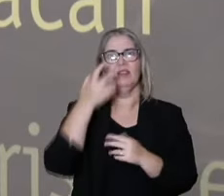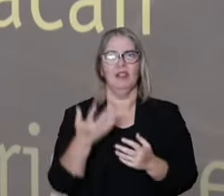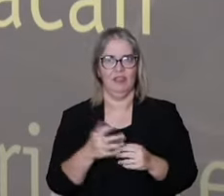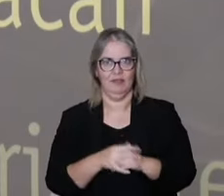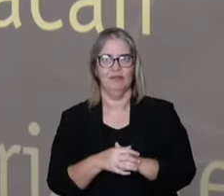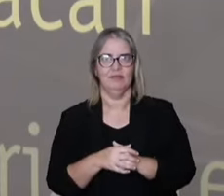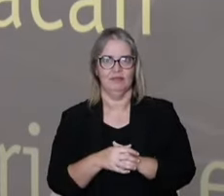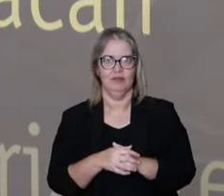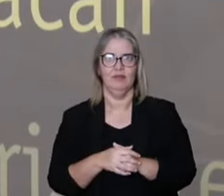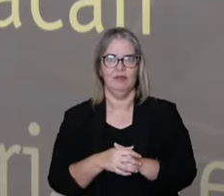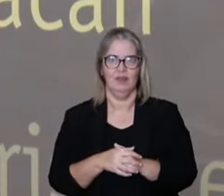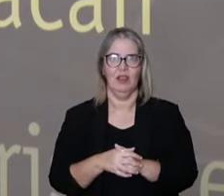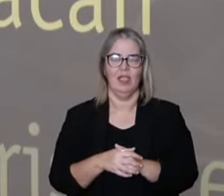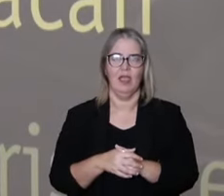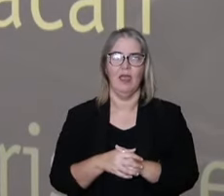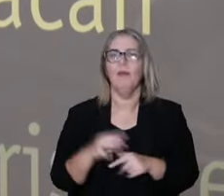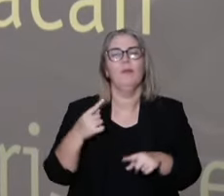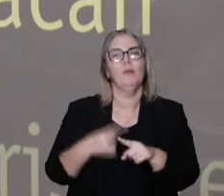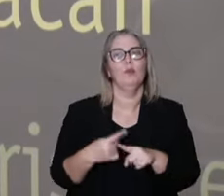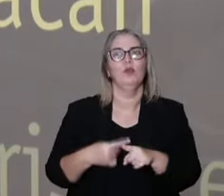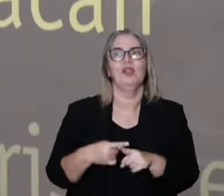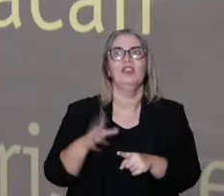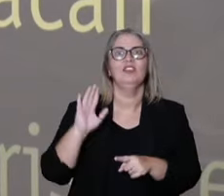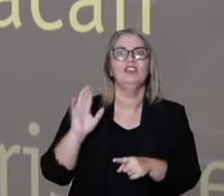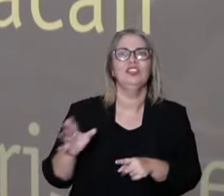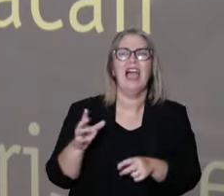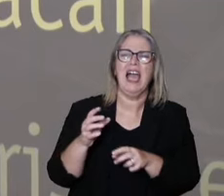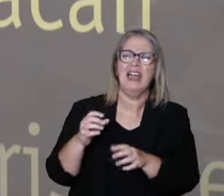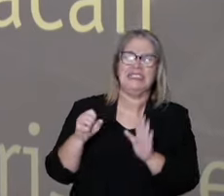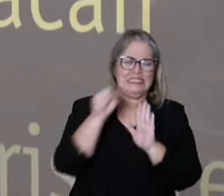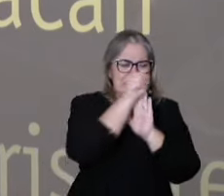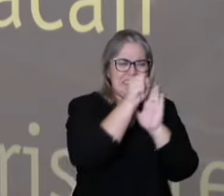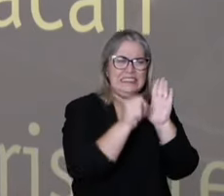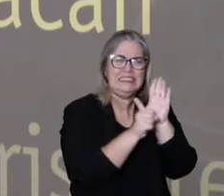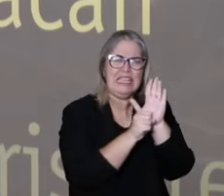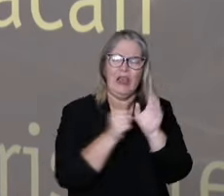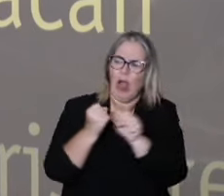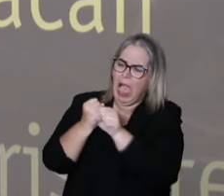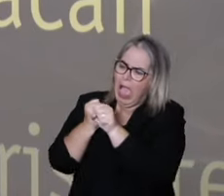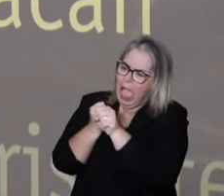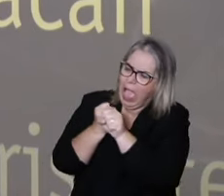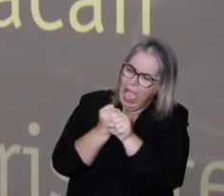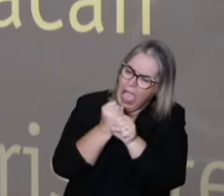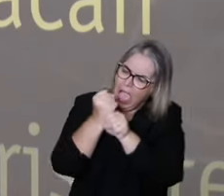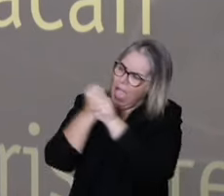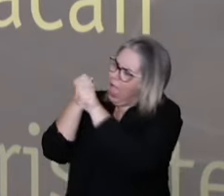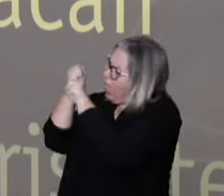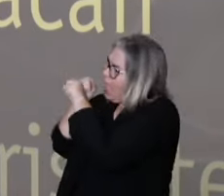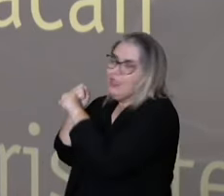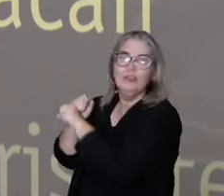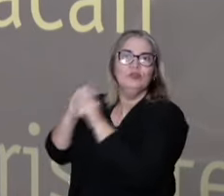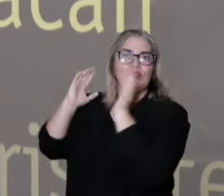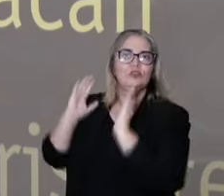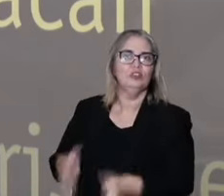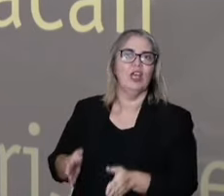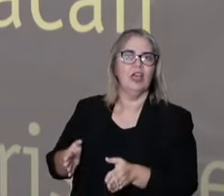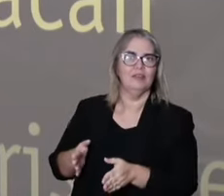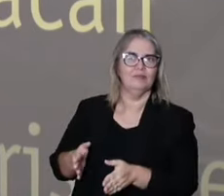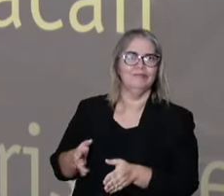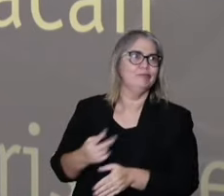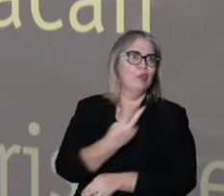know the size of this. What is when we have an accumulation of knowledge that goes through centuries?